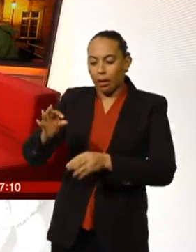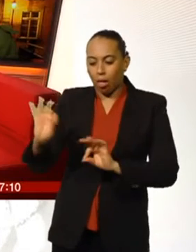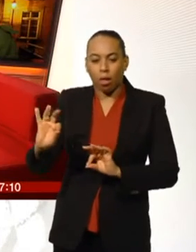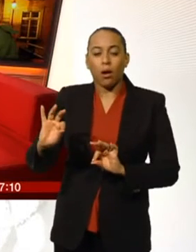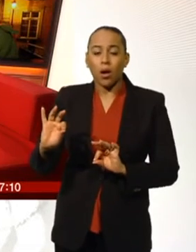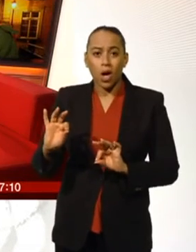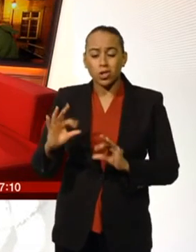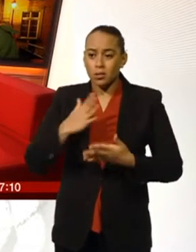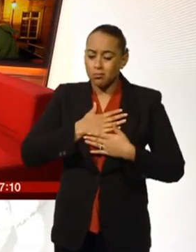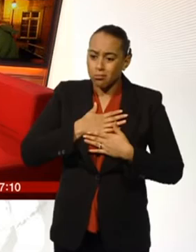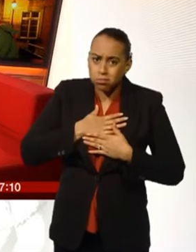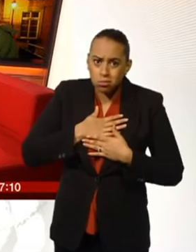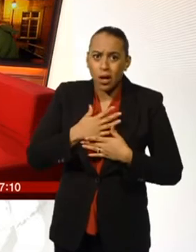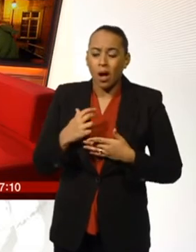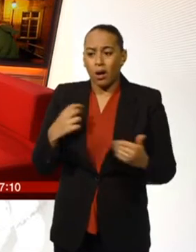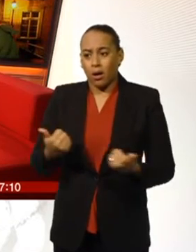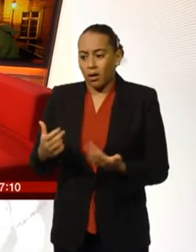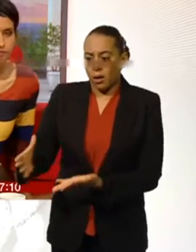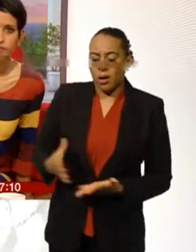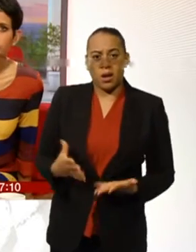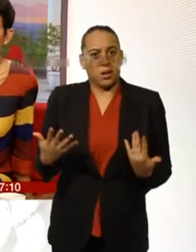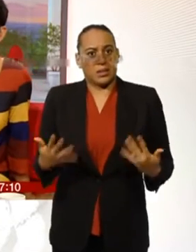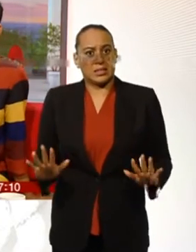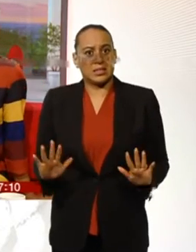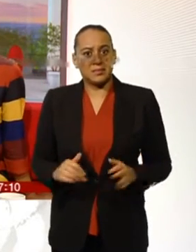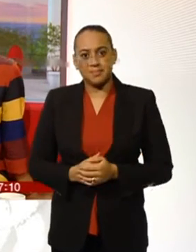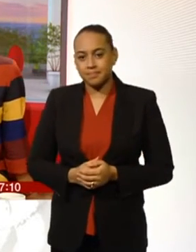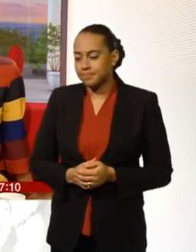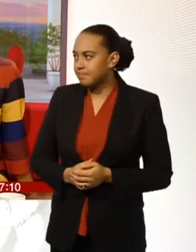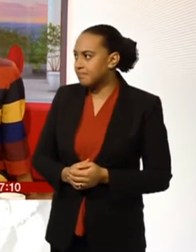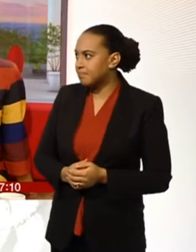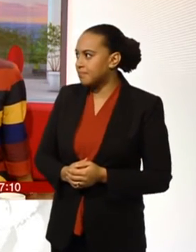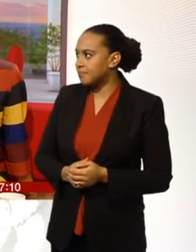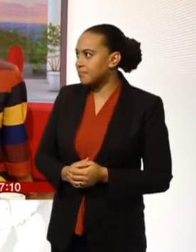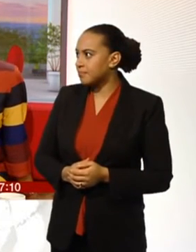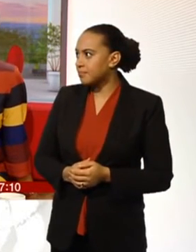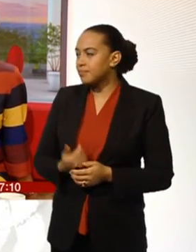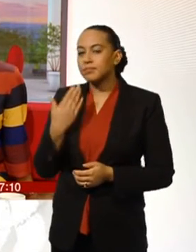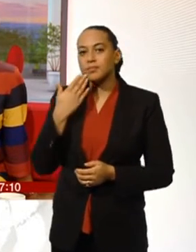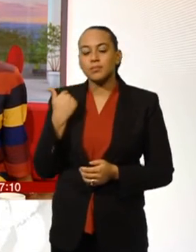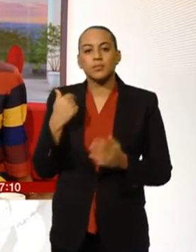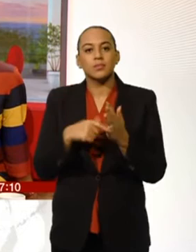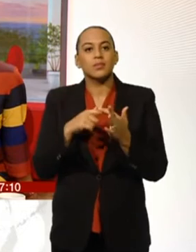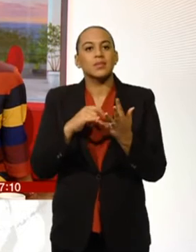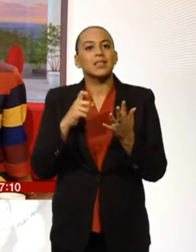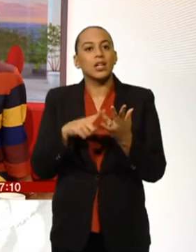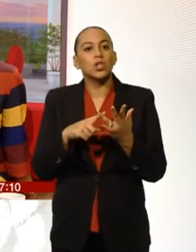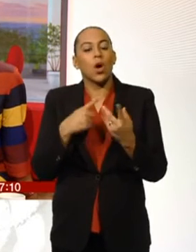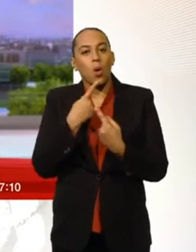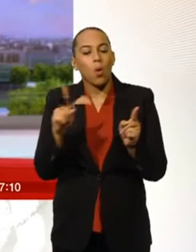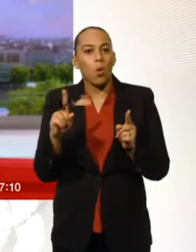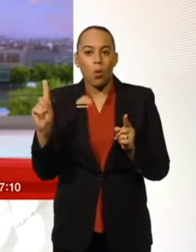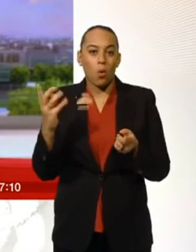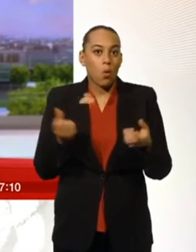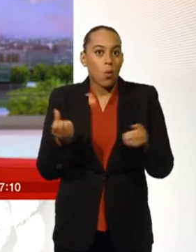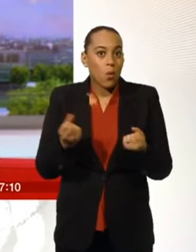All right, Hugh, many thanks. Hugh Schofield there in Paris. Yes, the last few minutes, Tesco revealing their figures over the Christmas period and Steph has